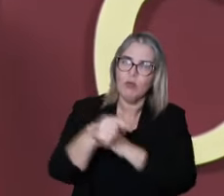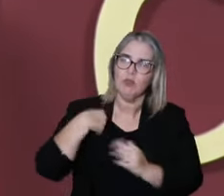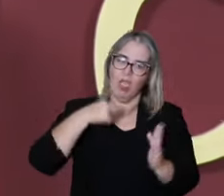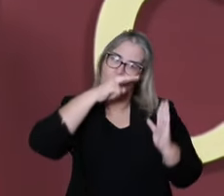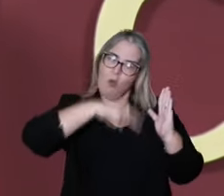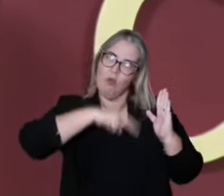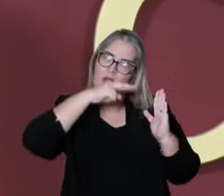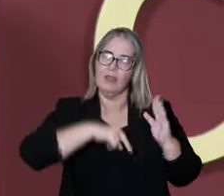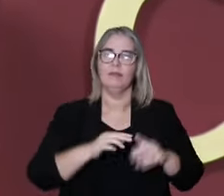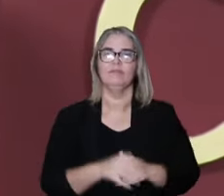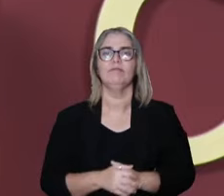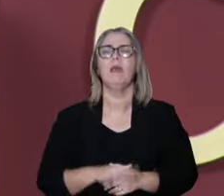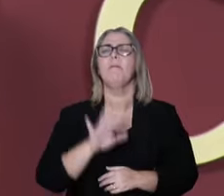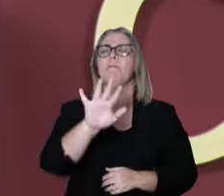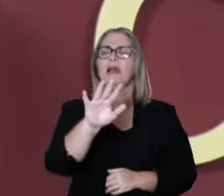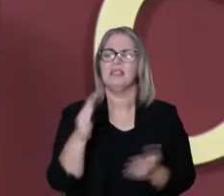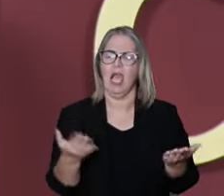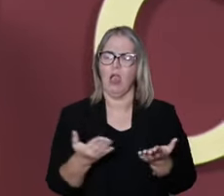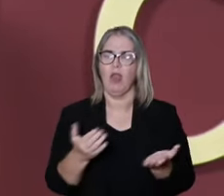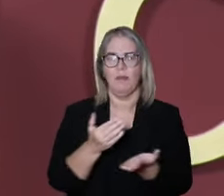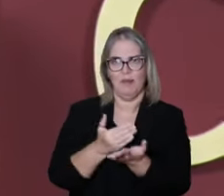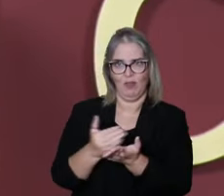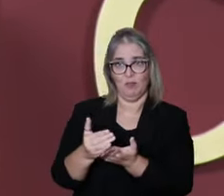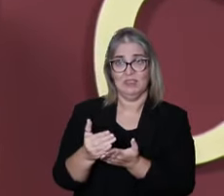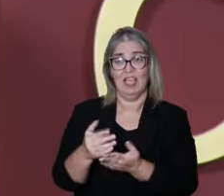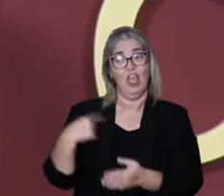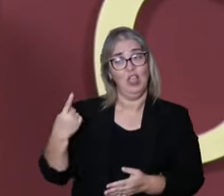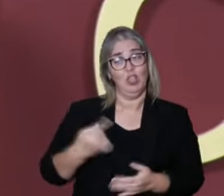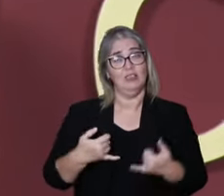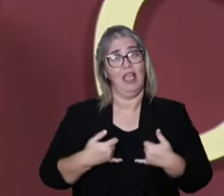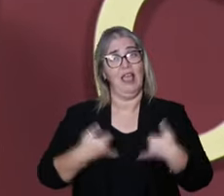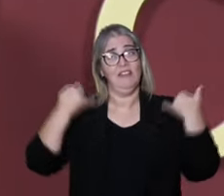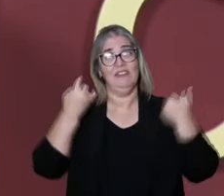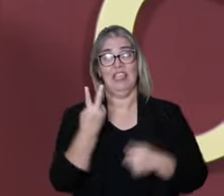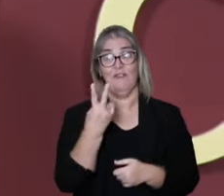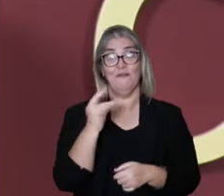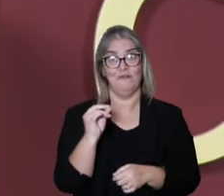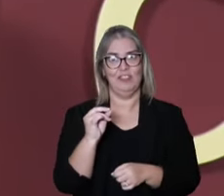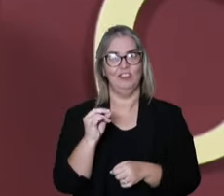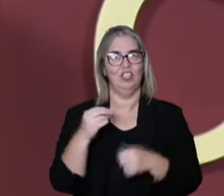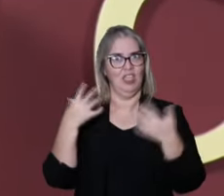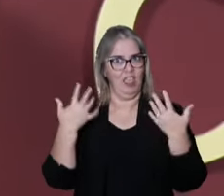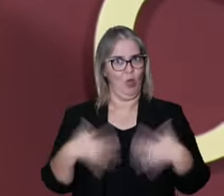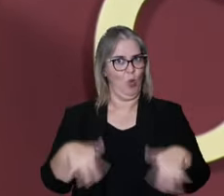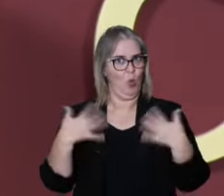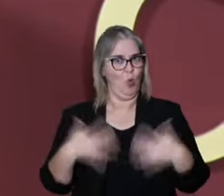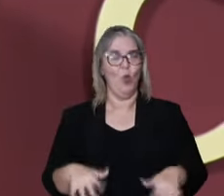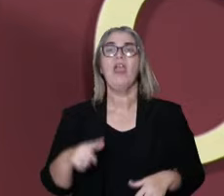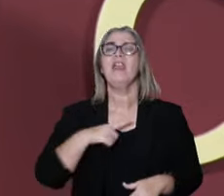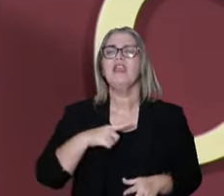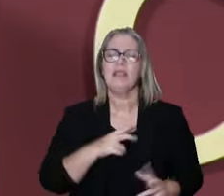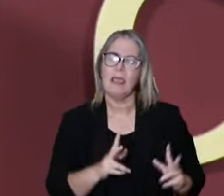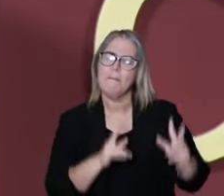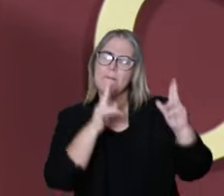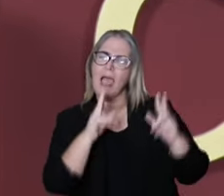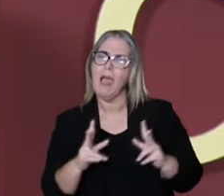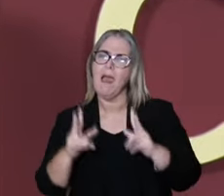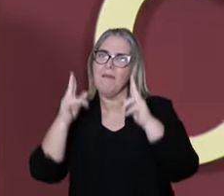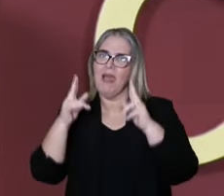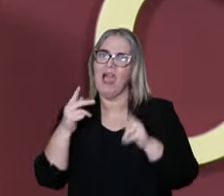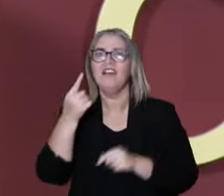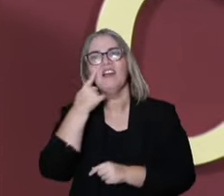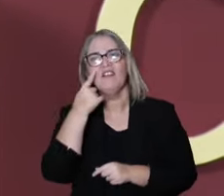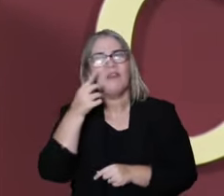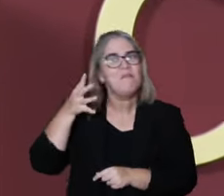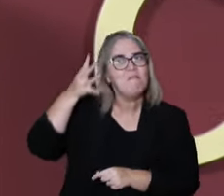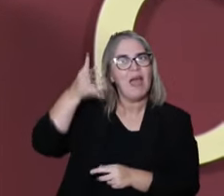chat. are taking notes and I'm going to start reading the questions. But to start off, because there are 20 years of Café Philosophico, we select from our